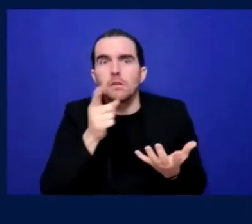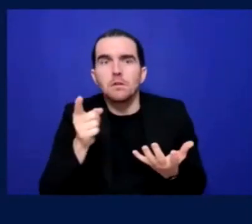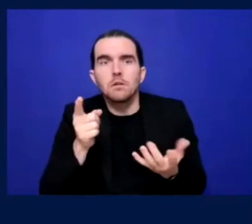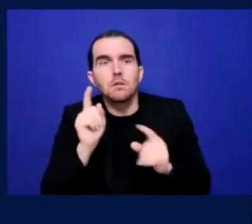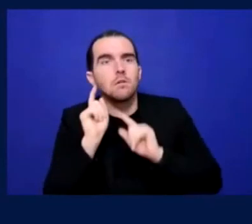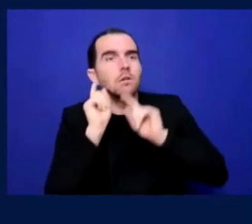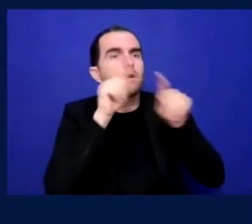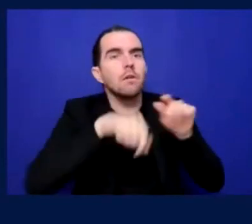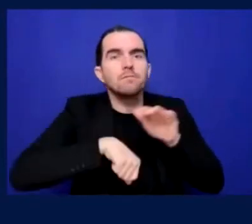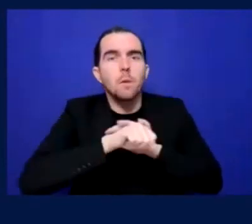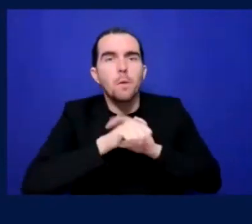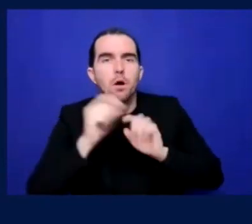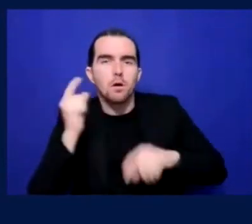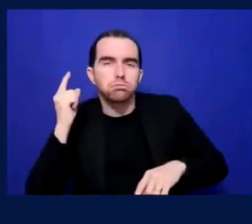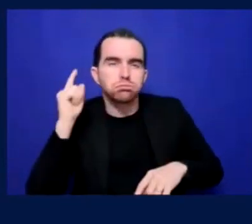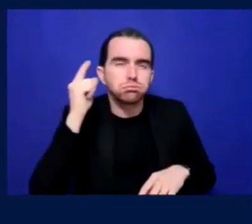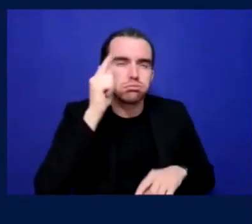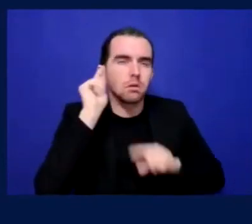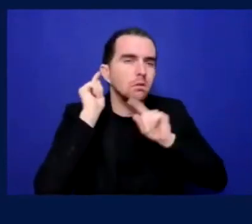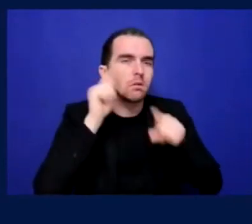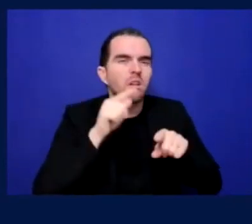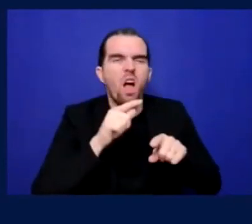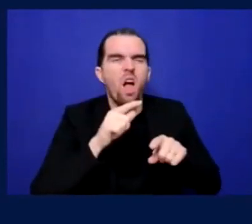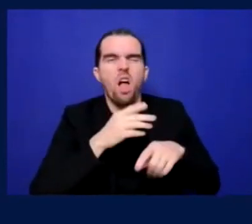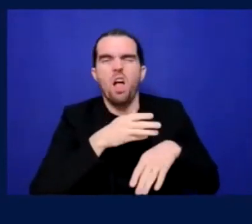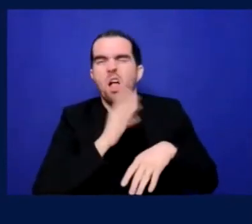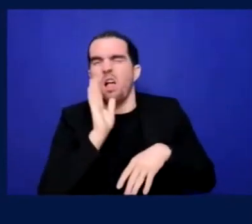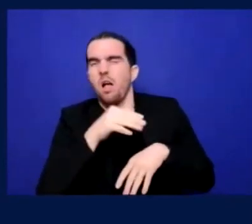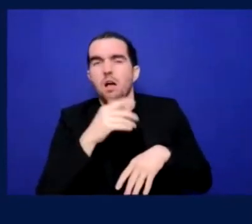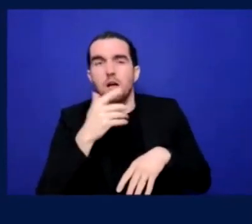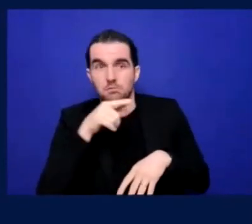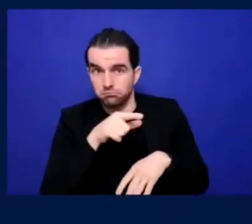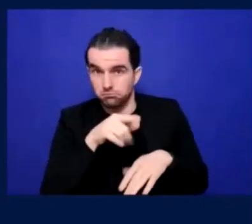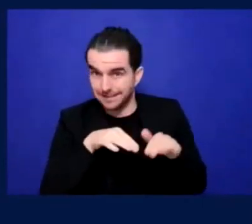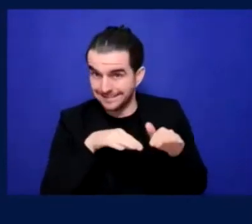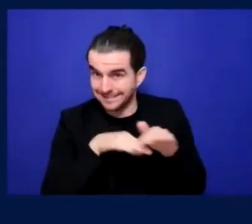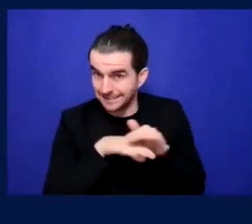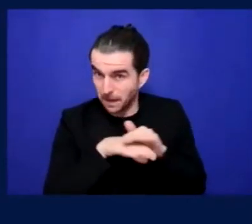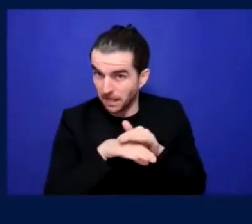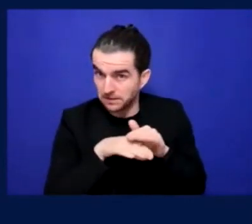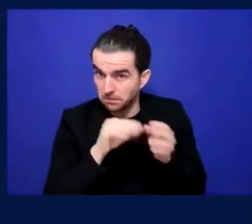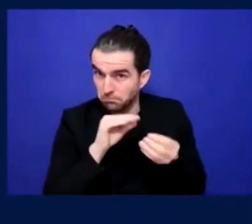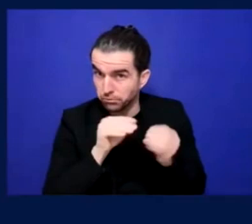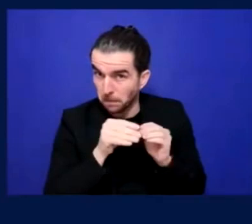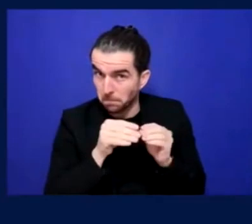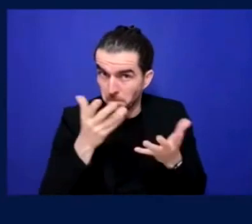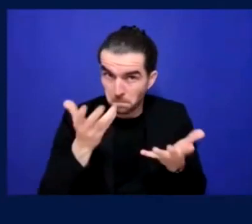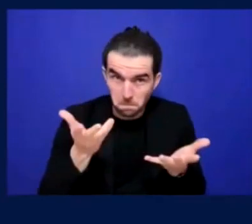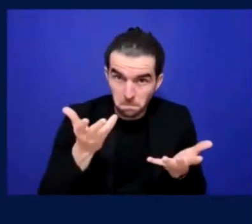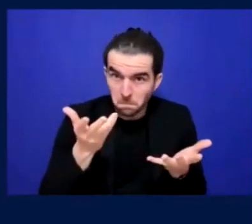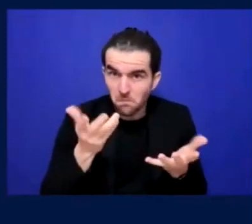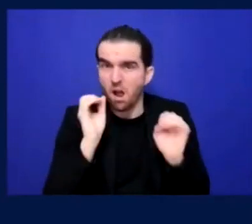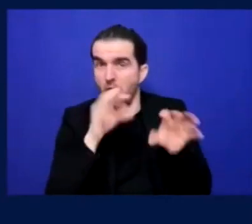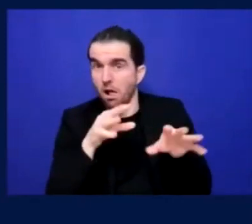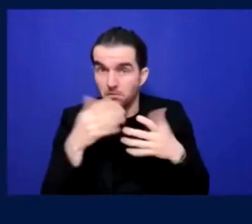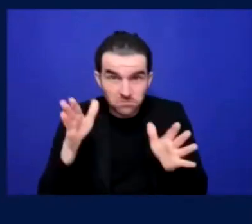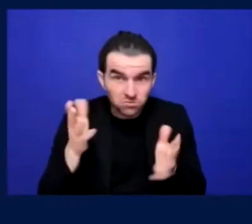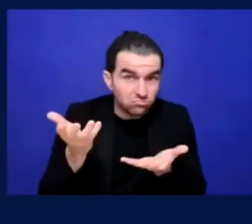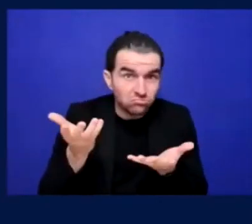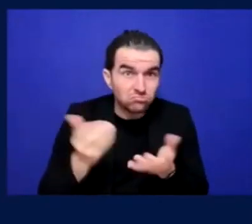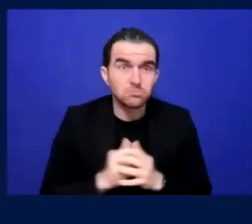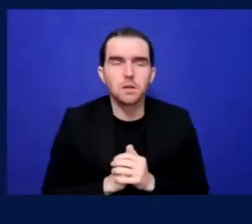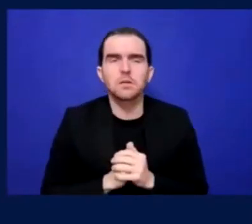for instance, that might have a big impact. Obviously I can't drive to, to the away games and quite often the coaches